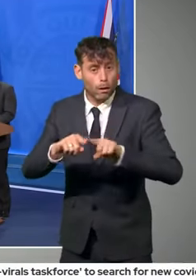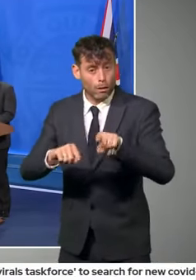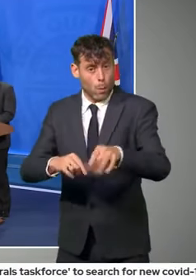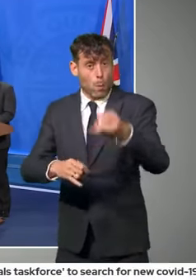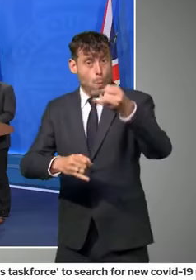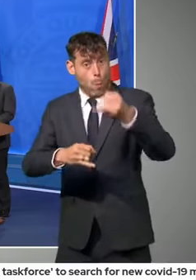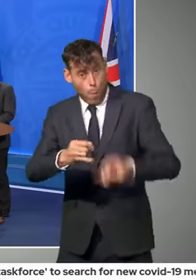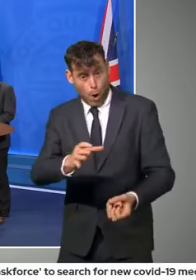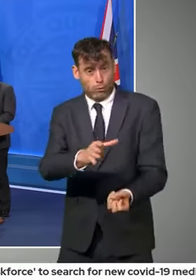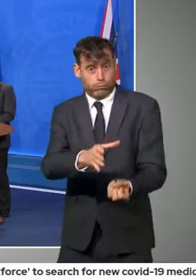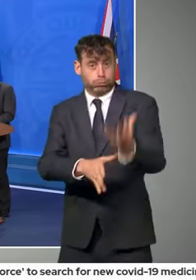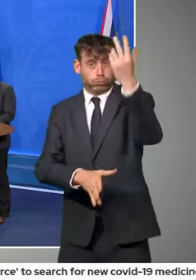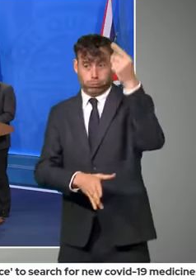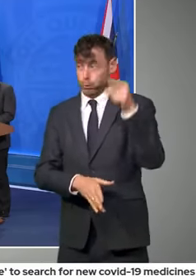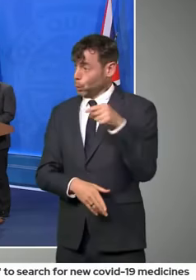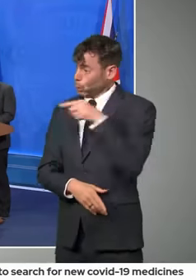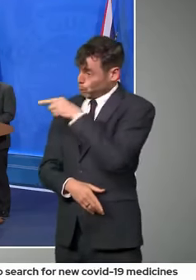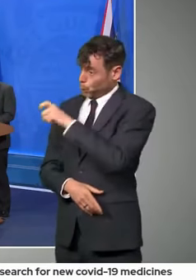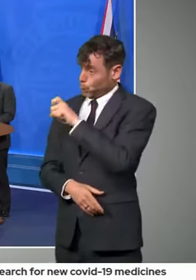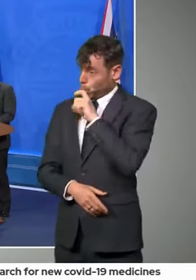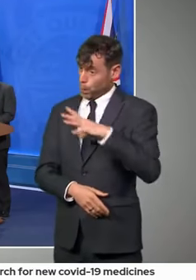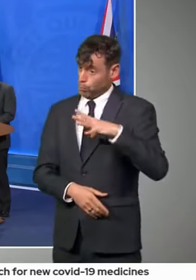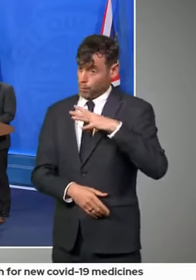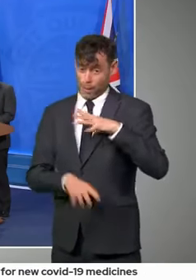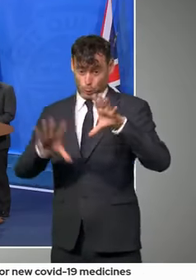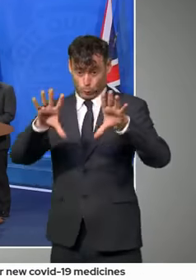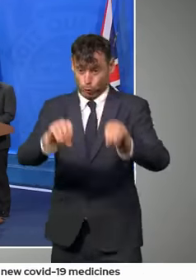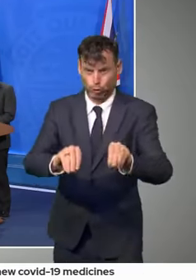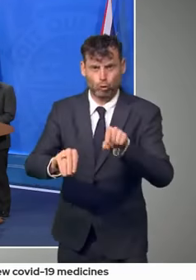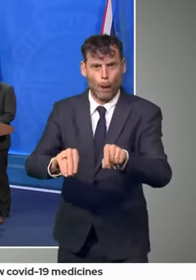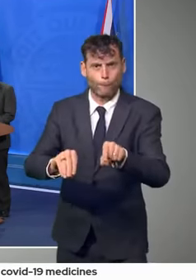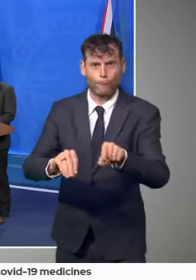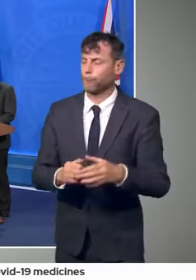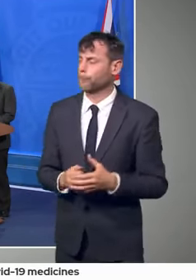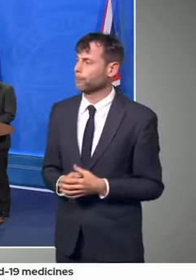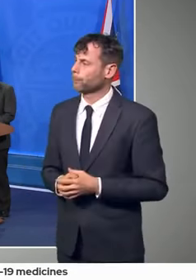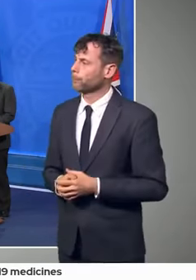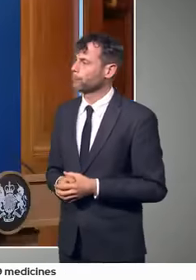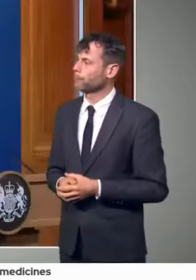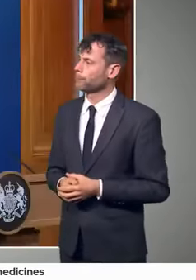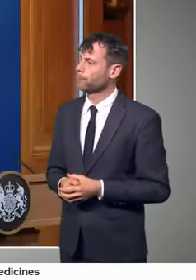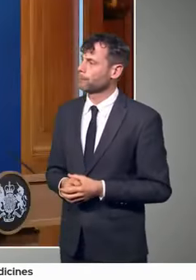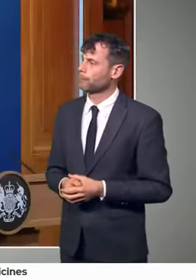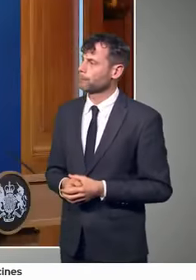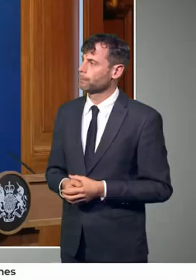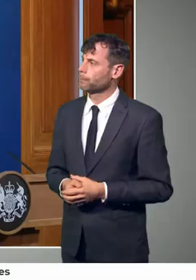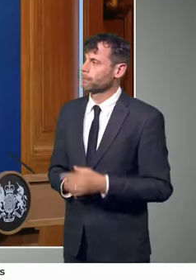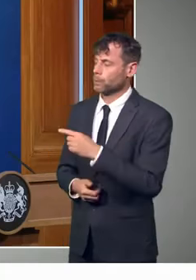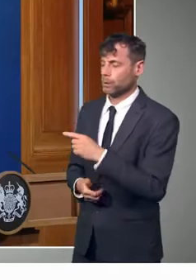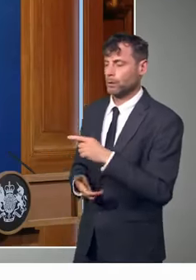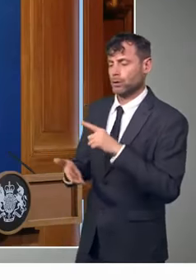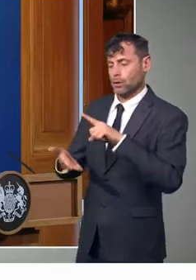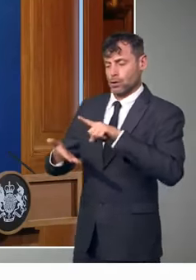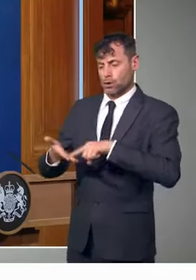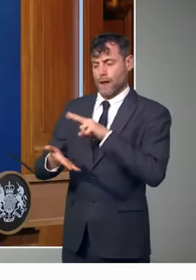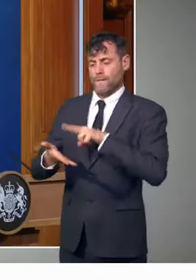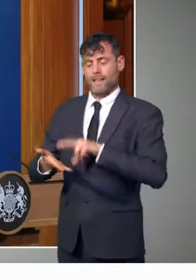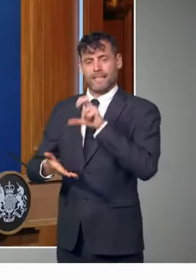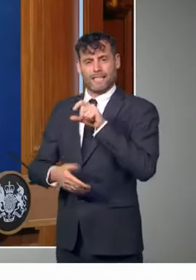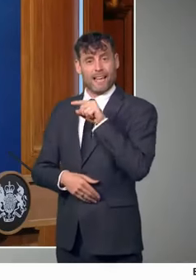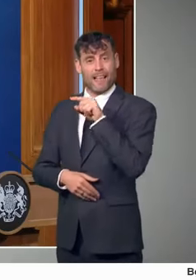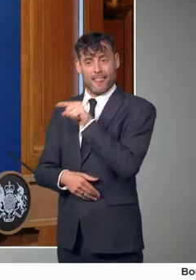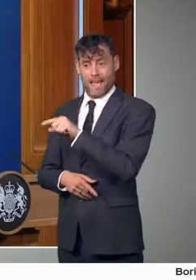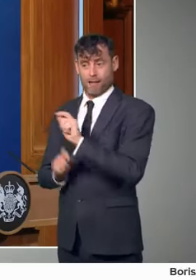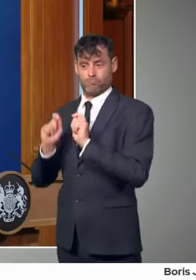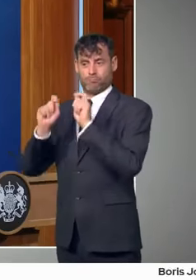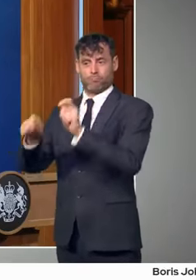decision on India, again, was taken by the JBC, really in response to the state